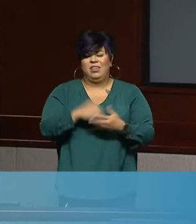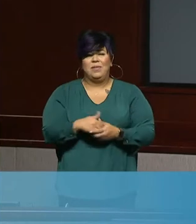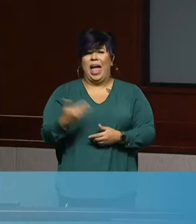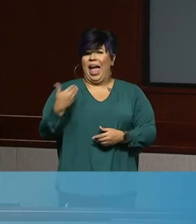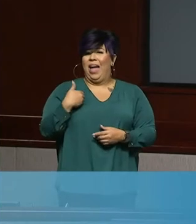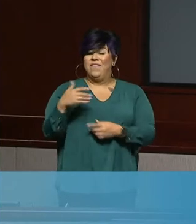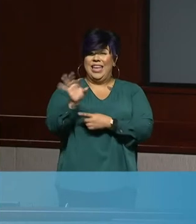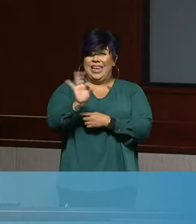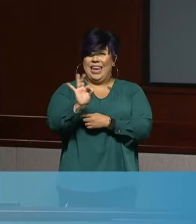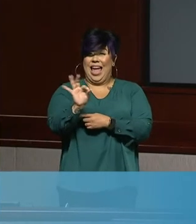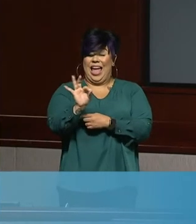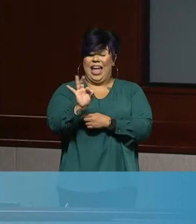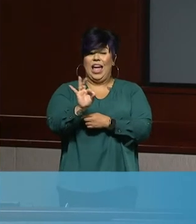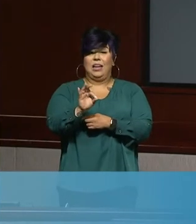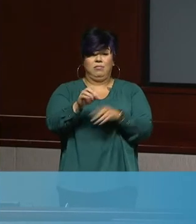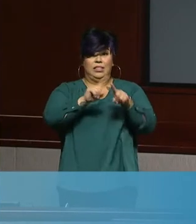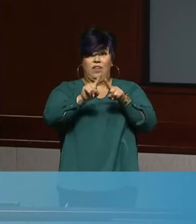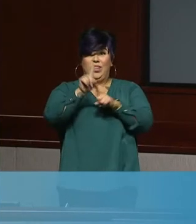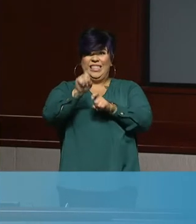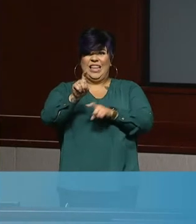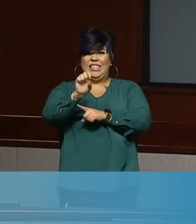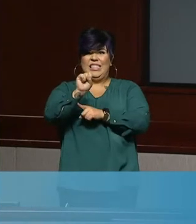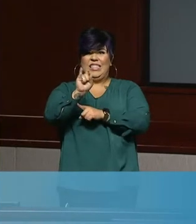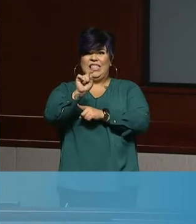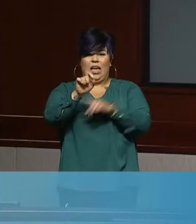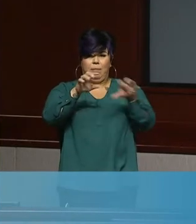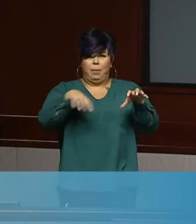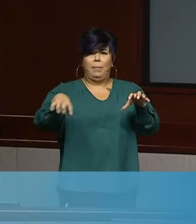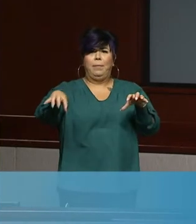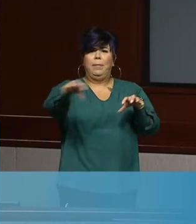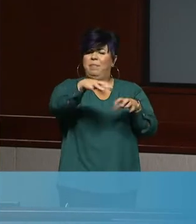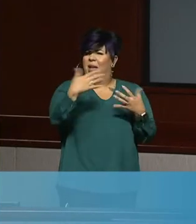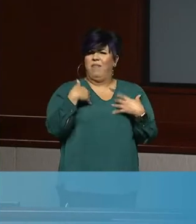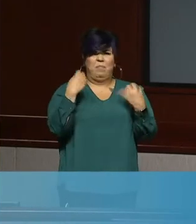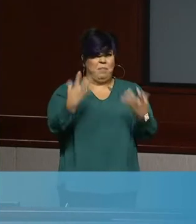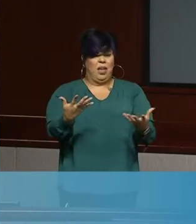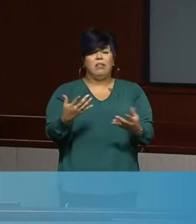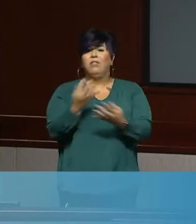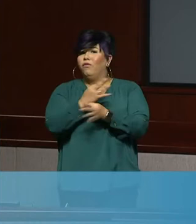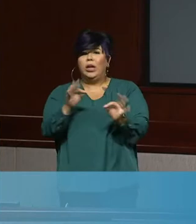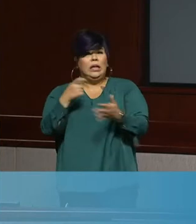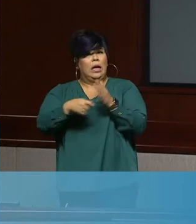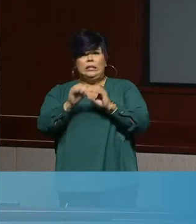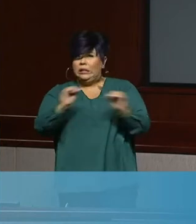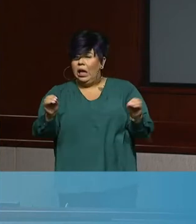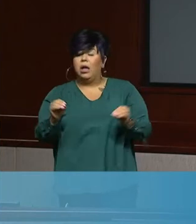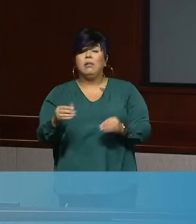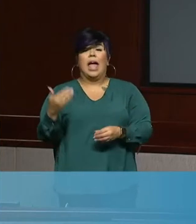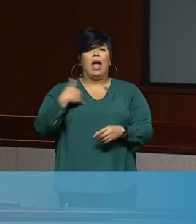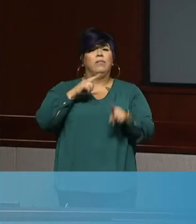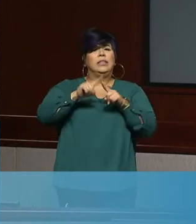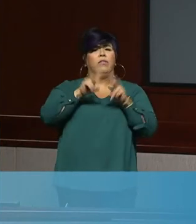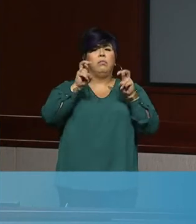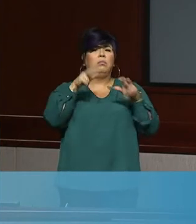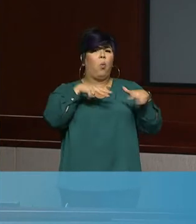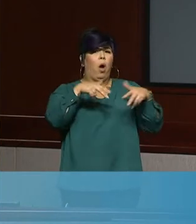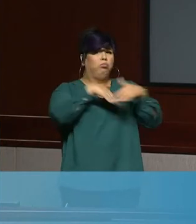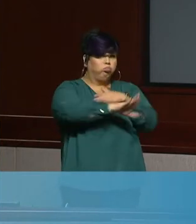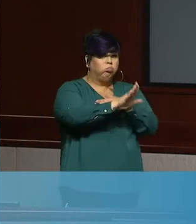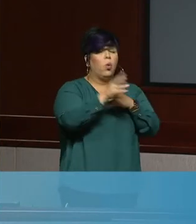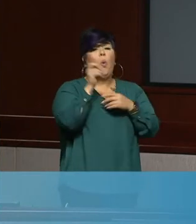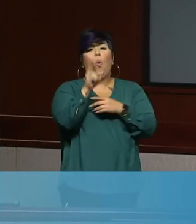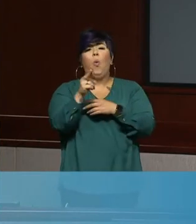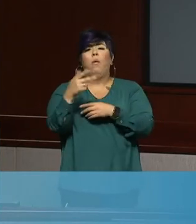testing sites spread throughout the county, either accessible for walk-in or drive-up services. And to find locations and to make an appointment,